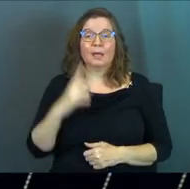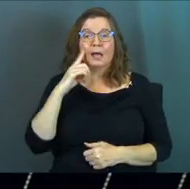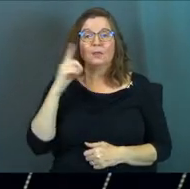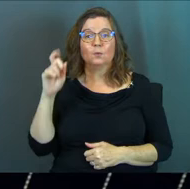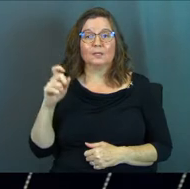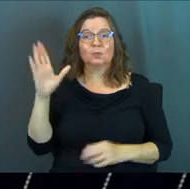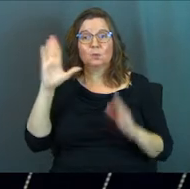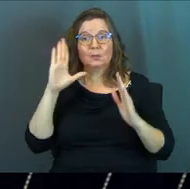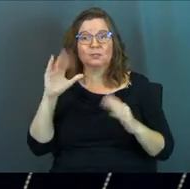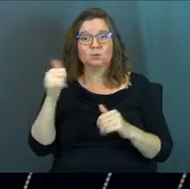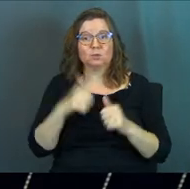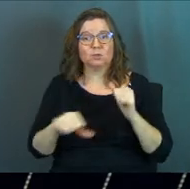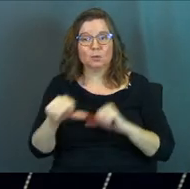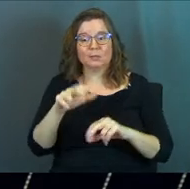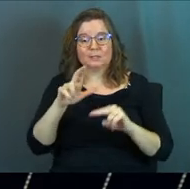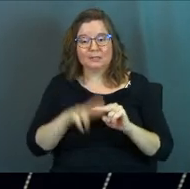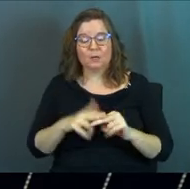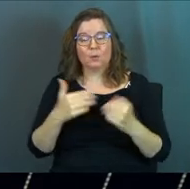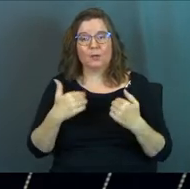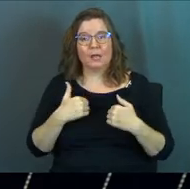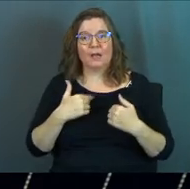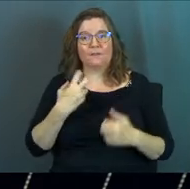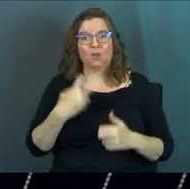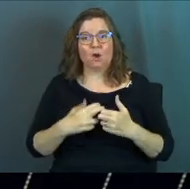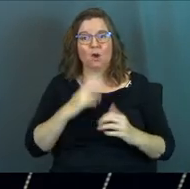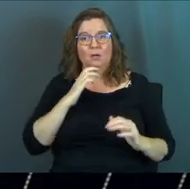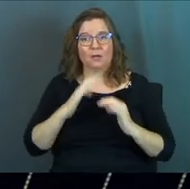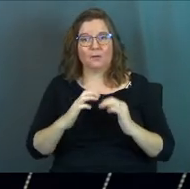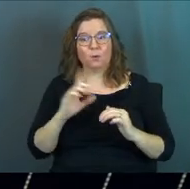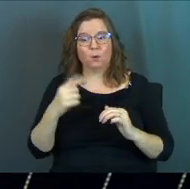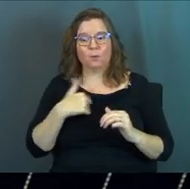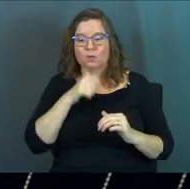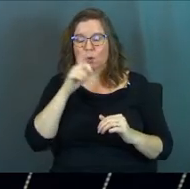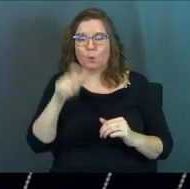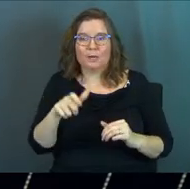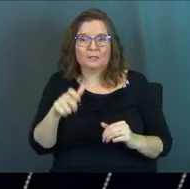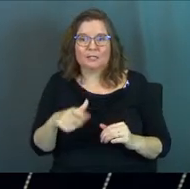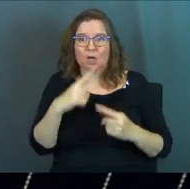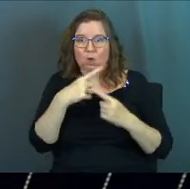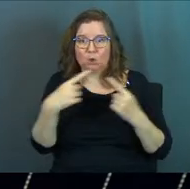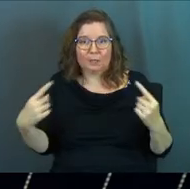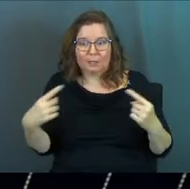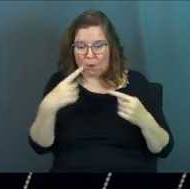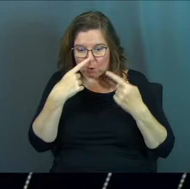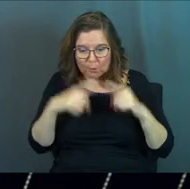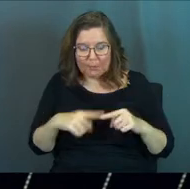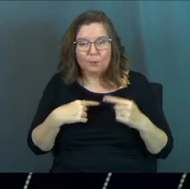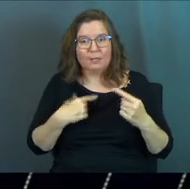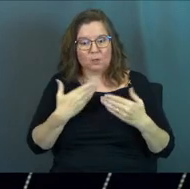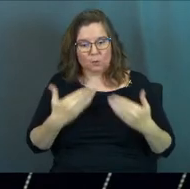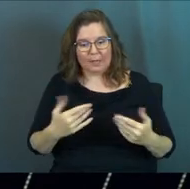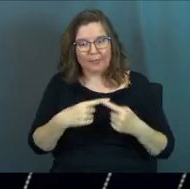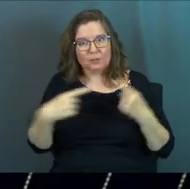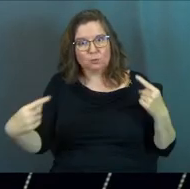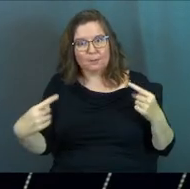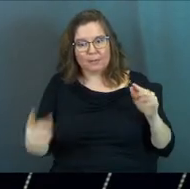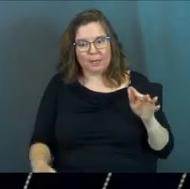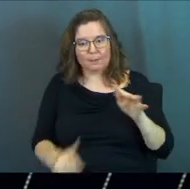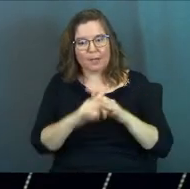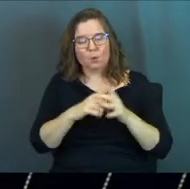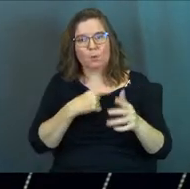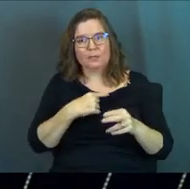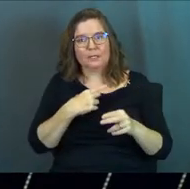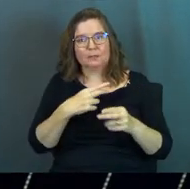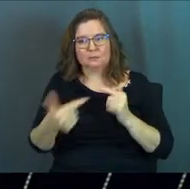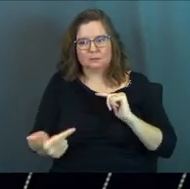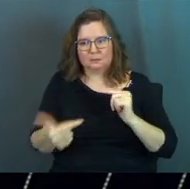I think we need to listen to each other. We need to sit down and we need to have the hard conversations where we don't necessarily agree. We need to let the disagreements come out and we need